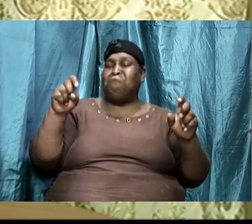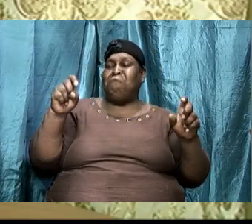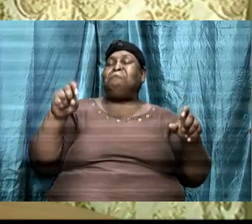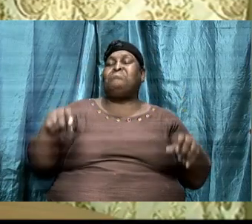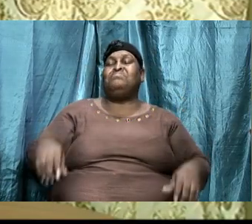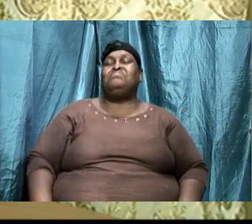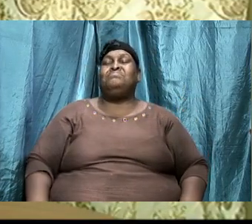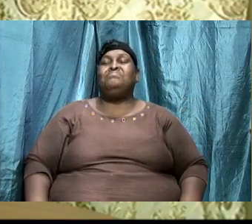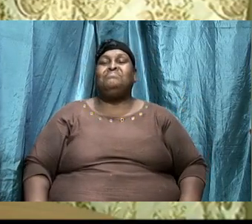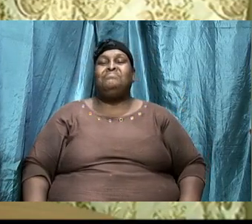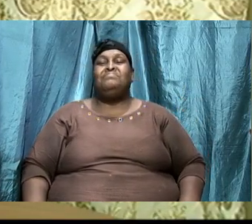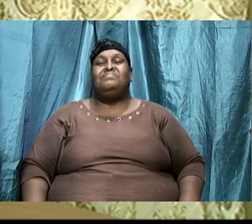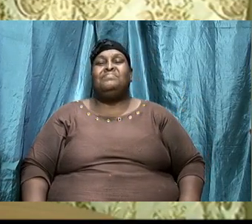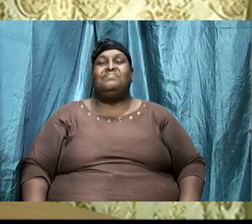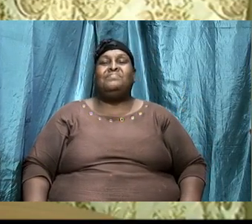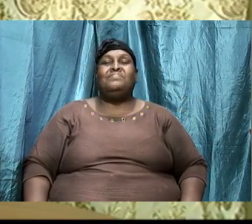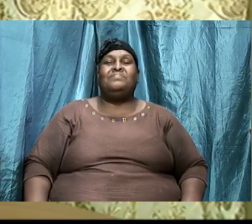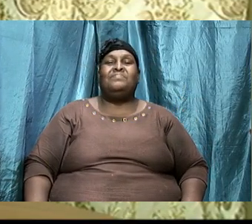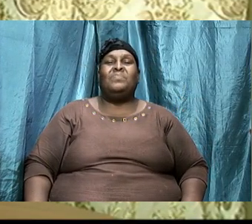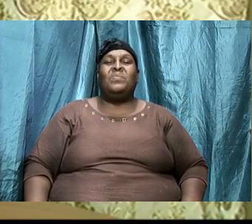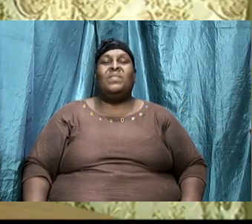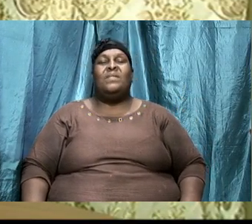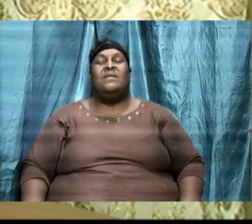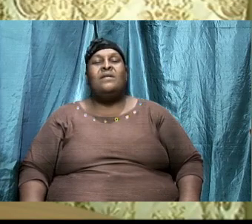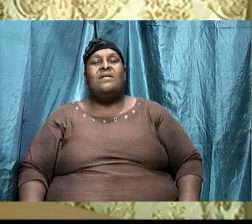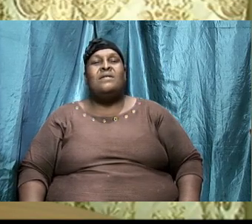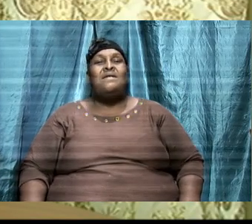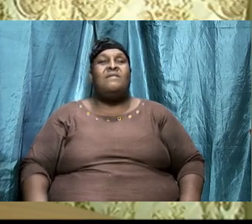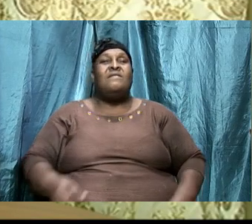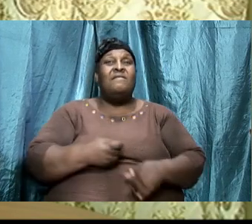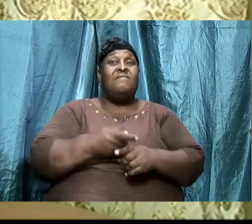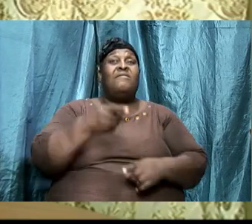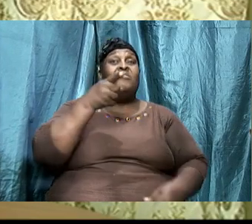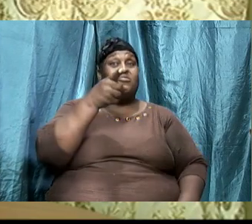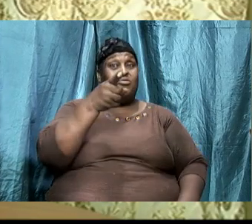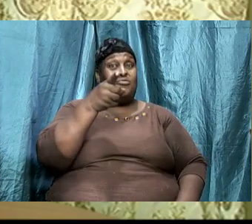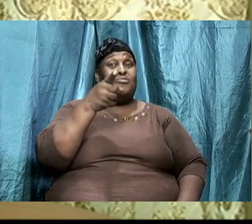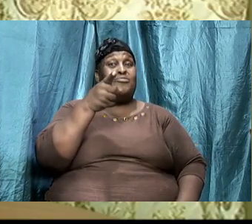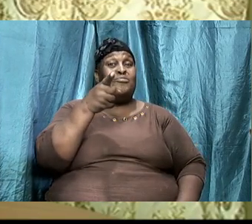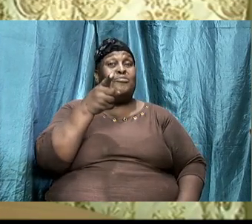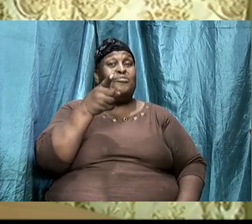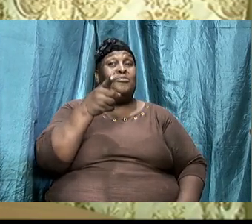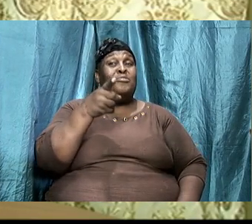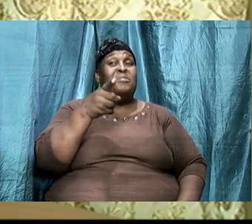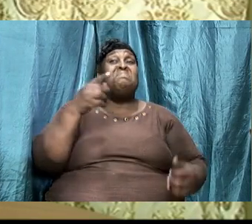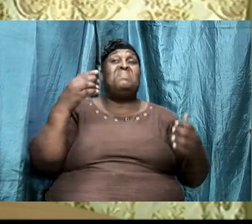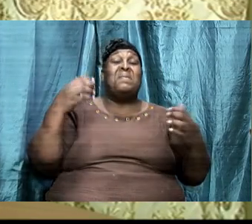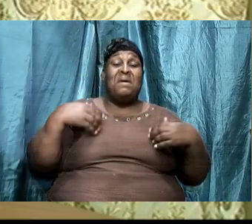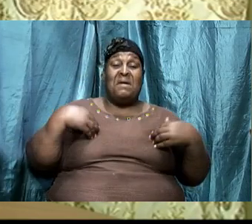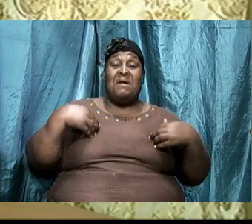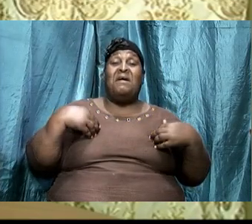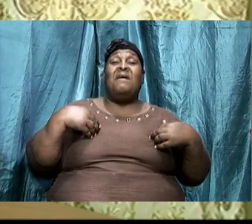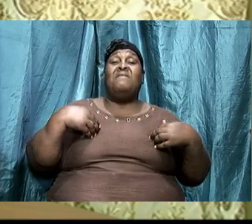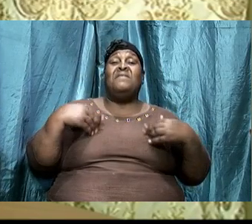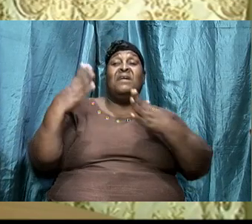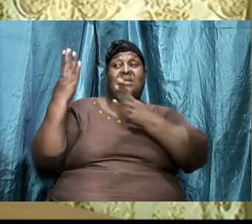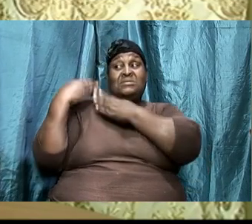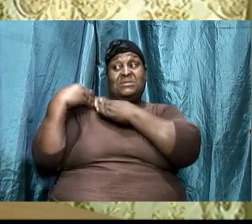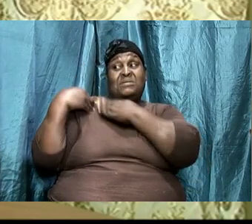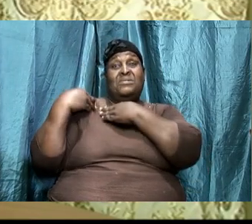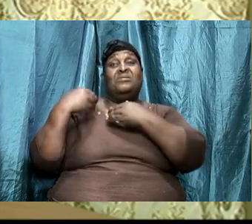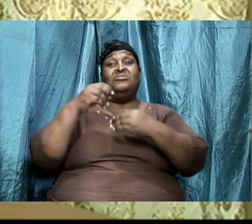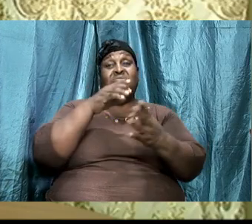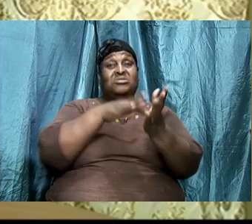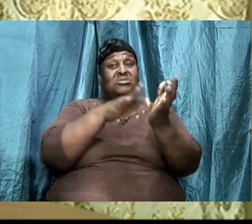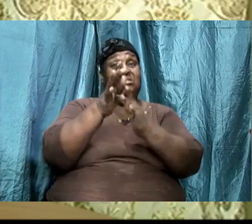in other words from you have accepted Christ as your Lord and